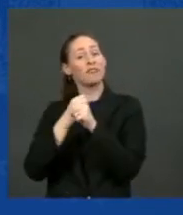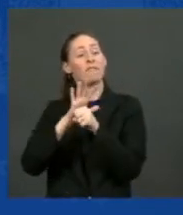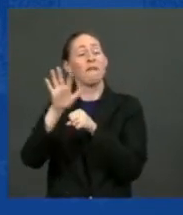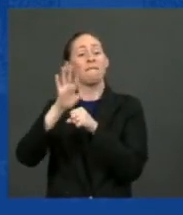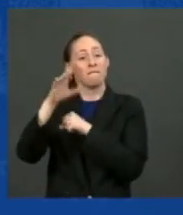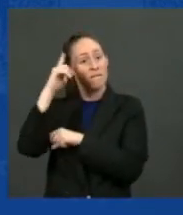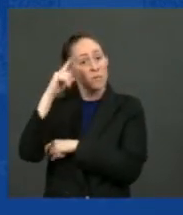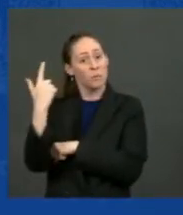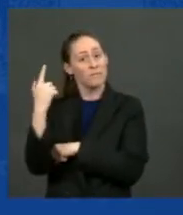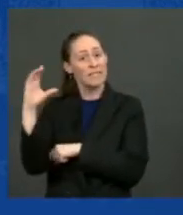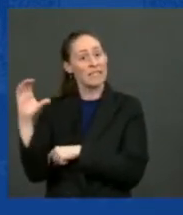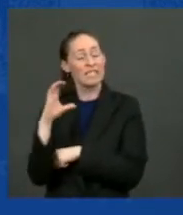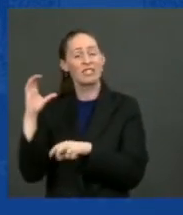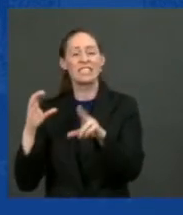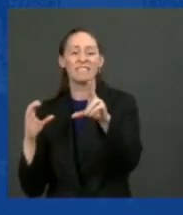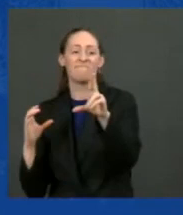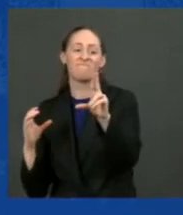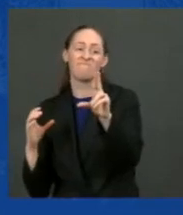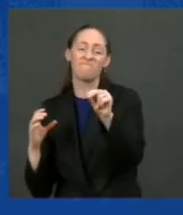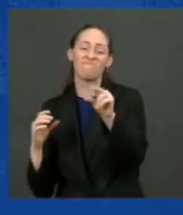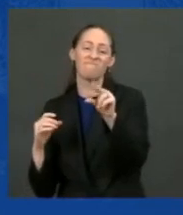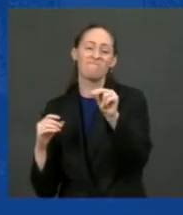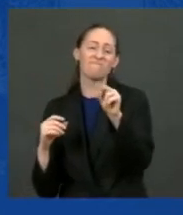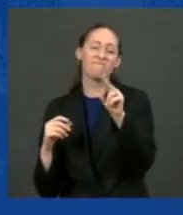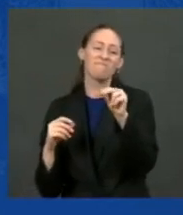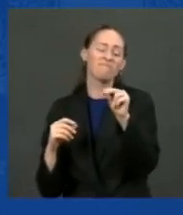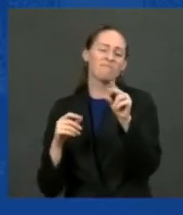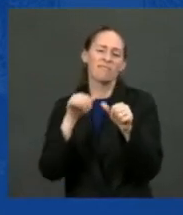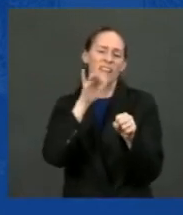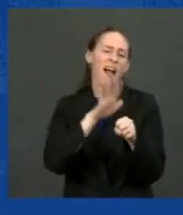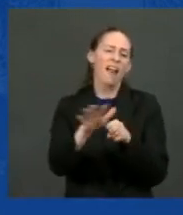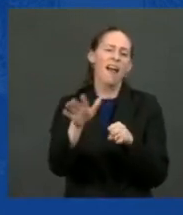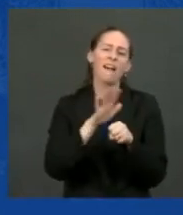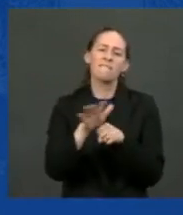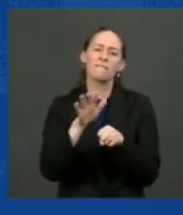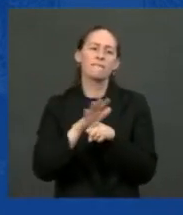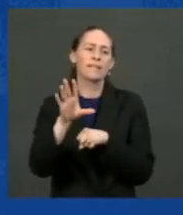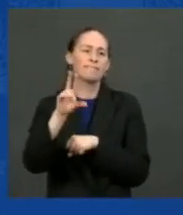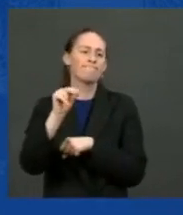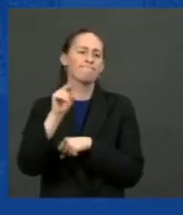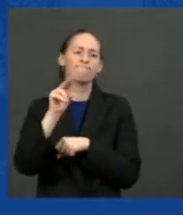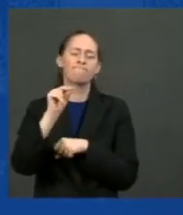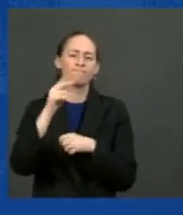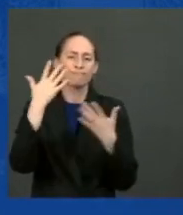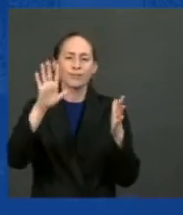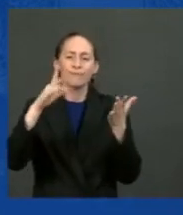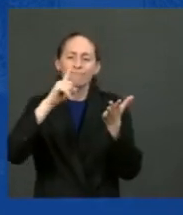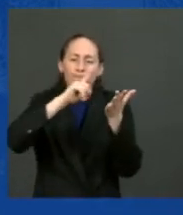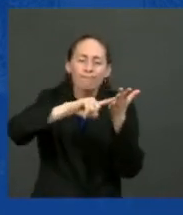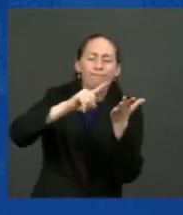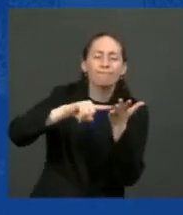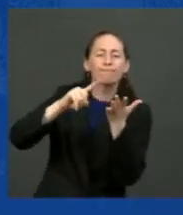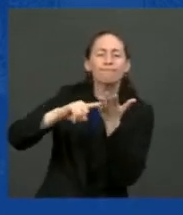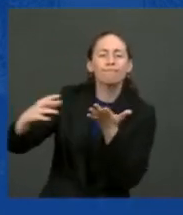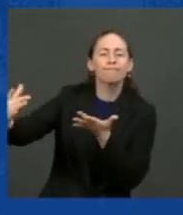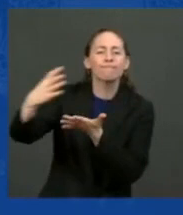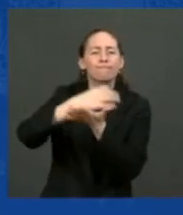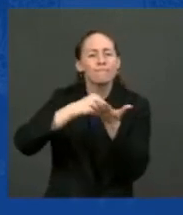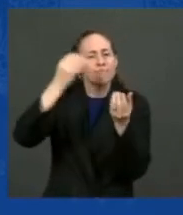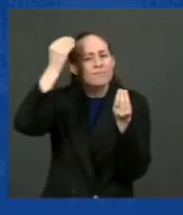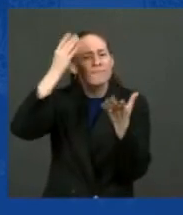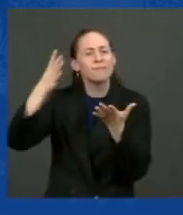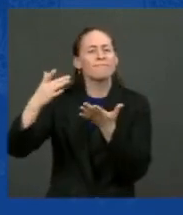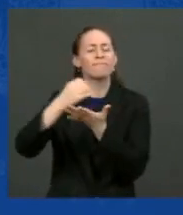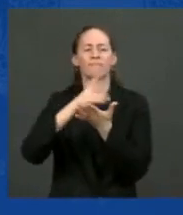12 years? Come on. think so. Study after study shows that the earlier our children began to learn in school, not